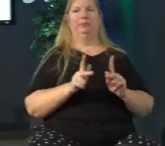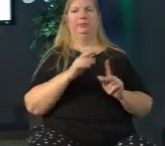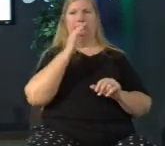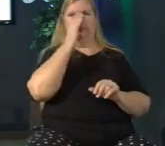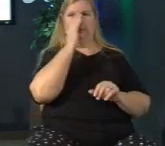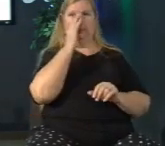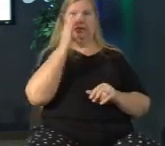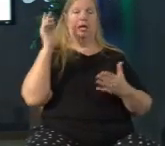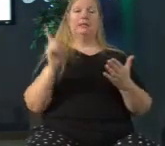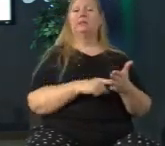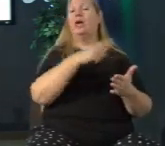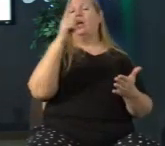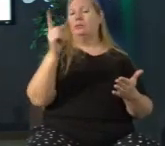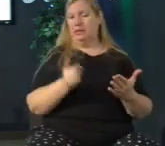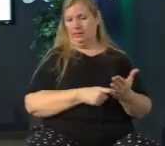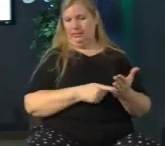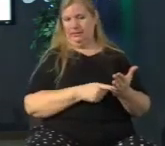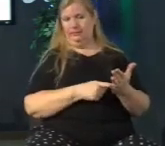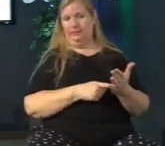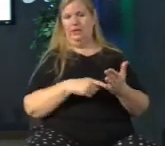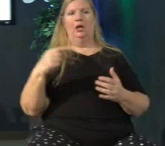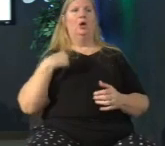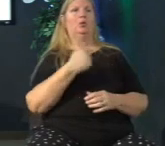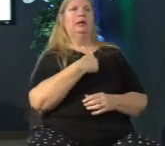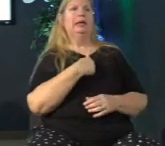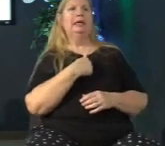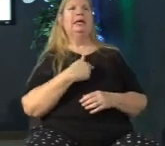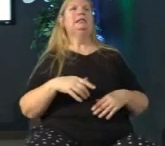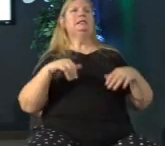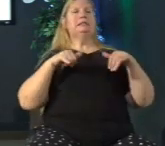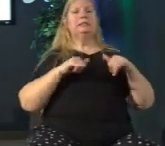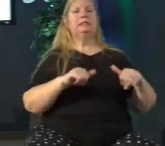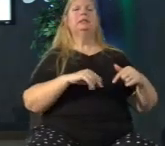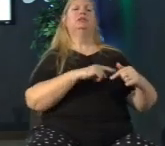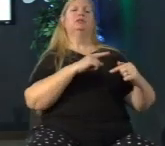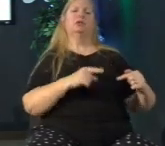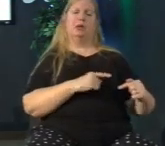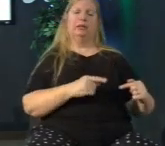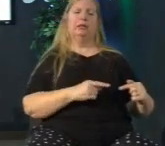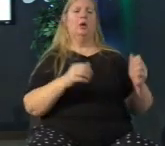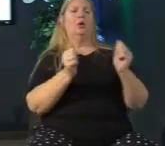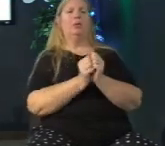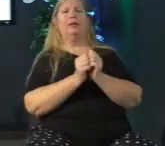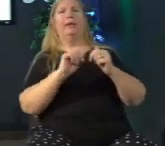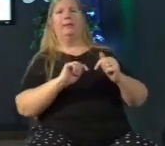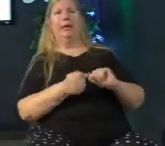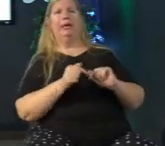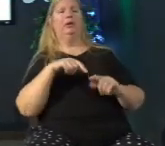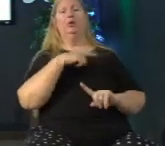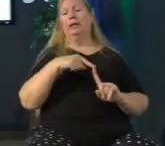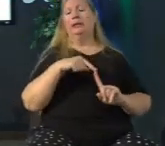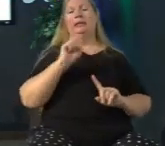sometimes though we're still in the midst of our pain when we need to comfort others